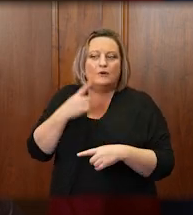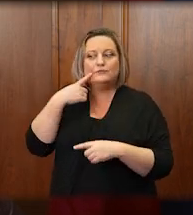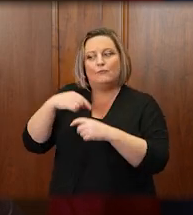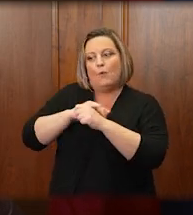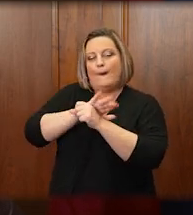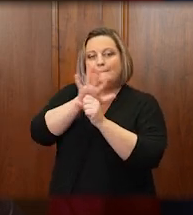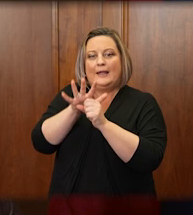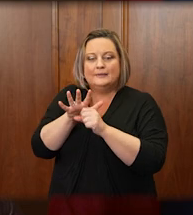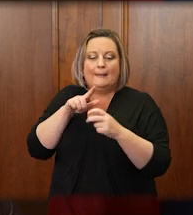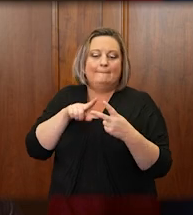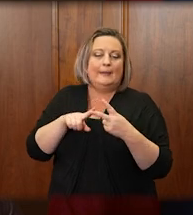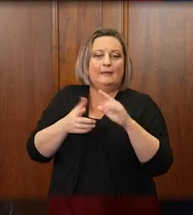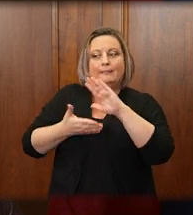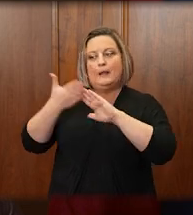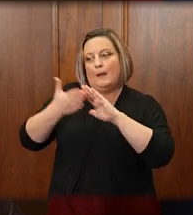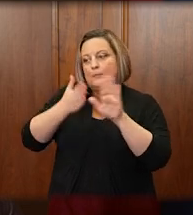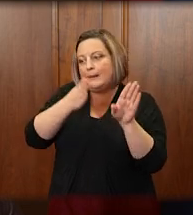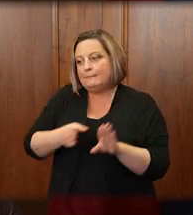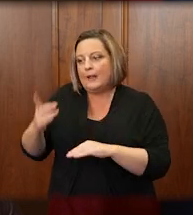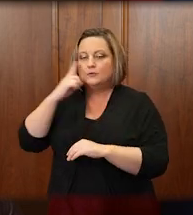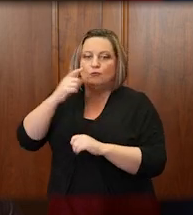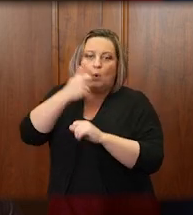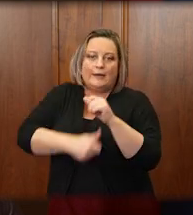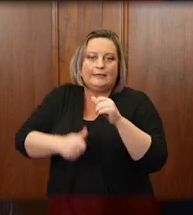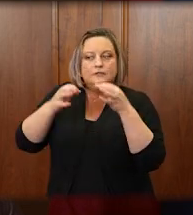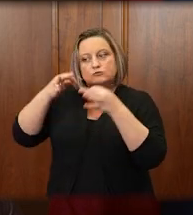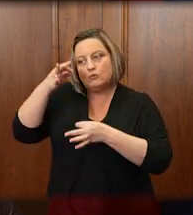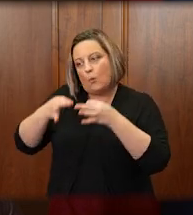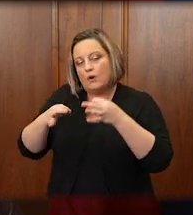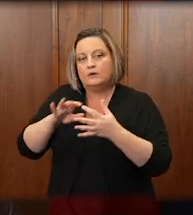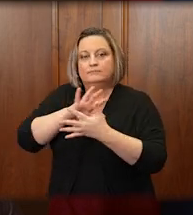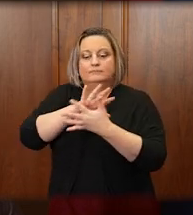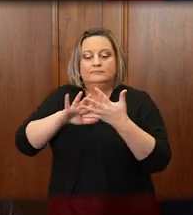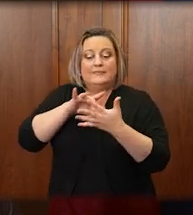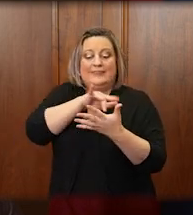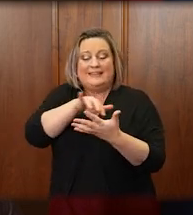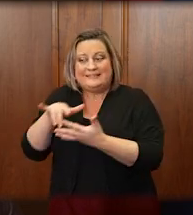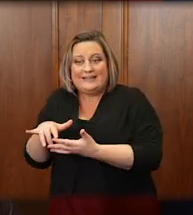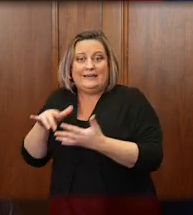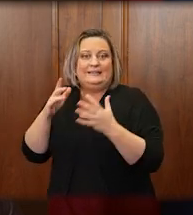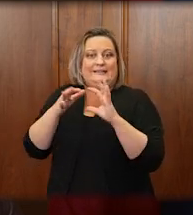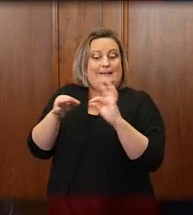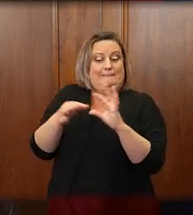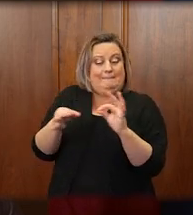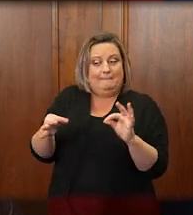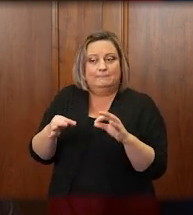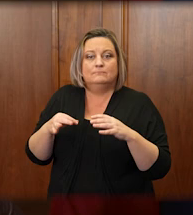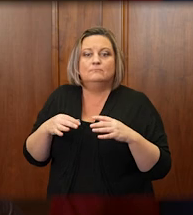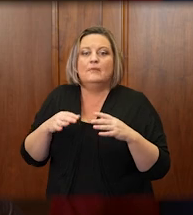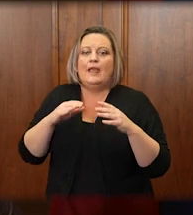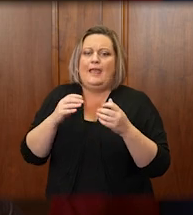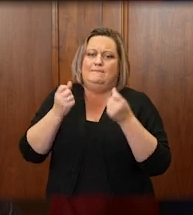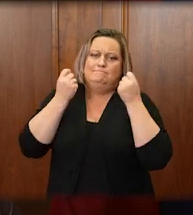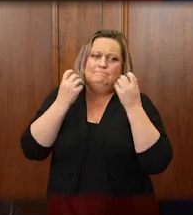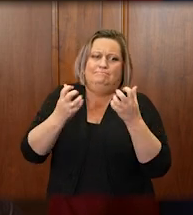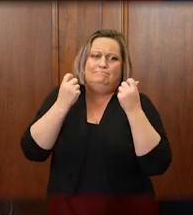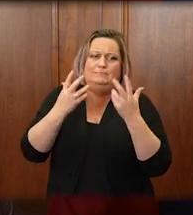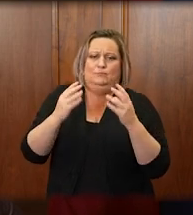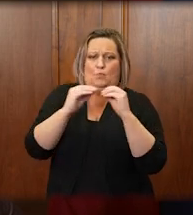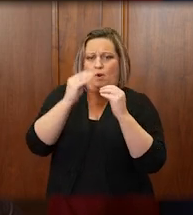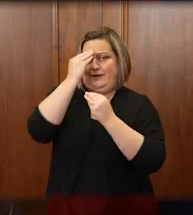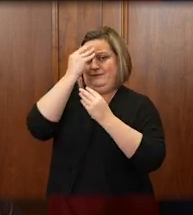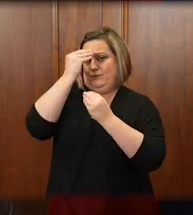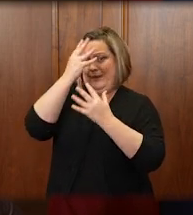the operating plans of each and every circuit and district court, the studies I have referred to, and a wealth of other information.